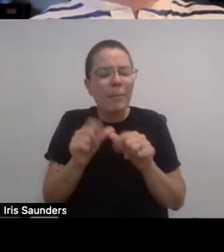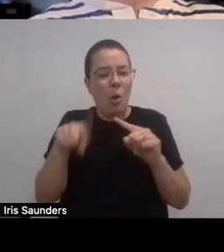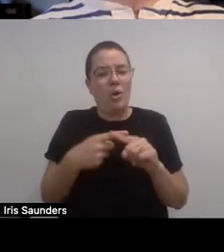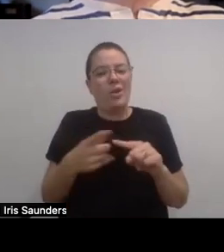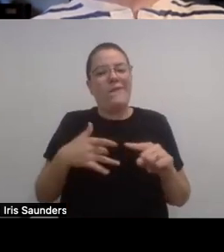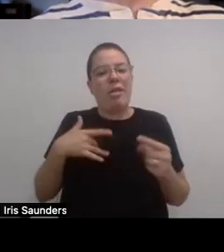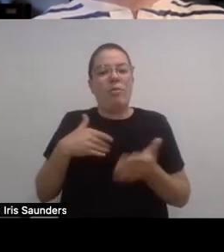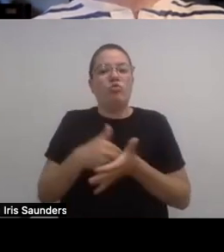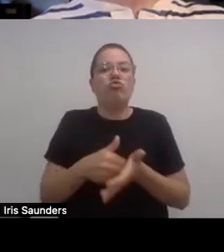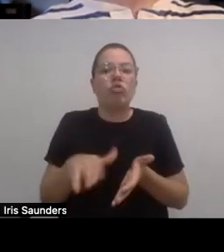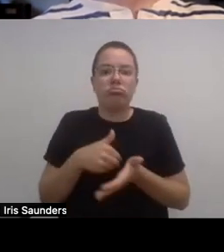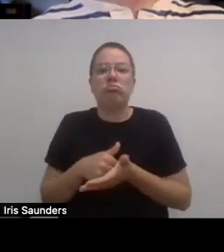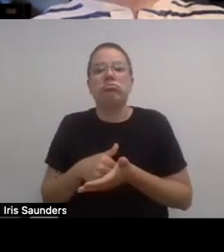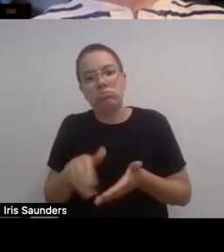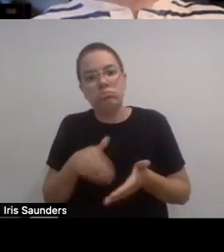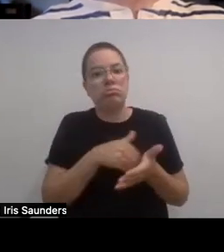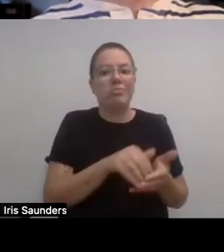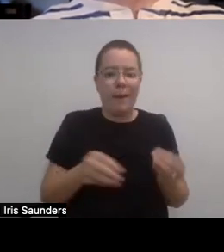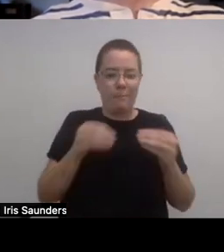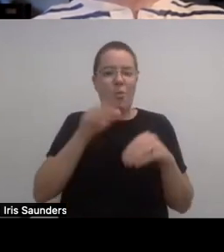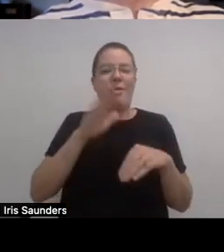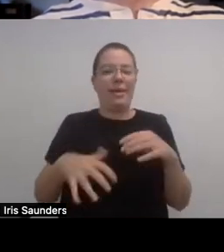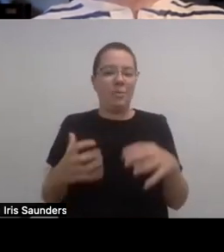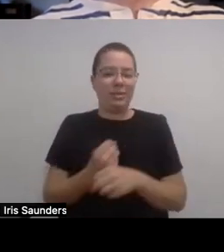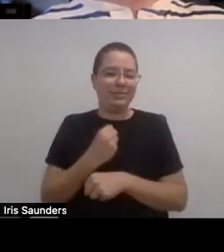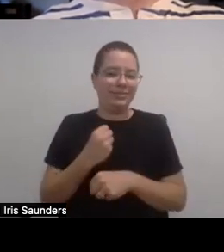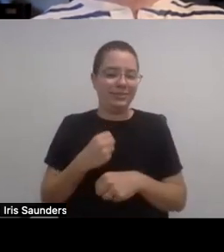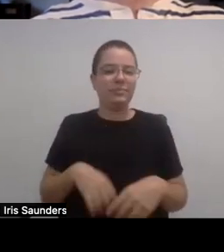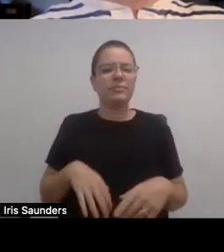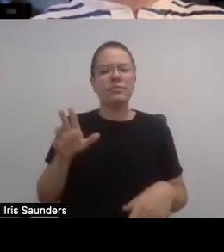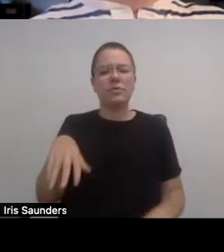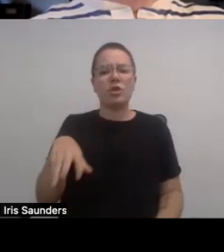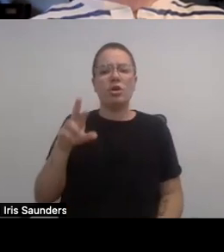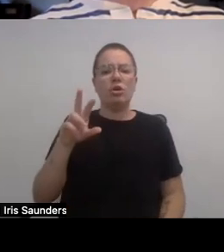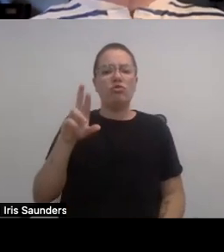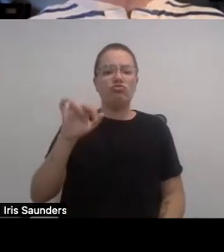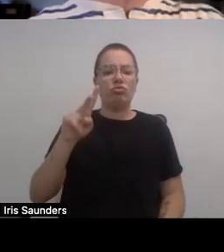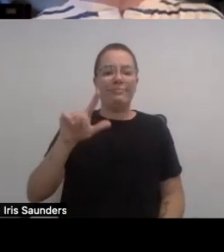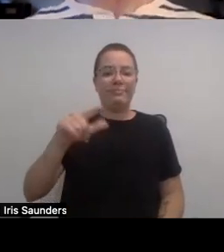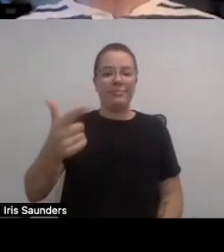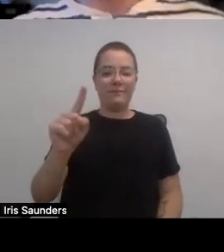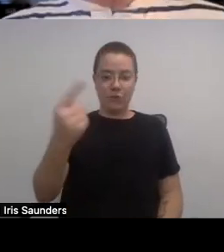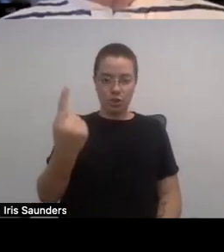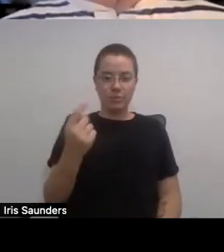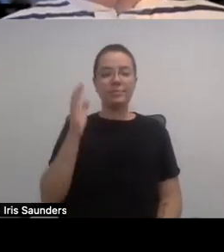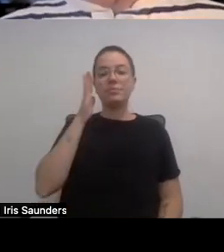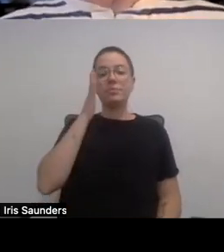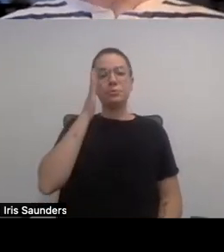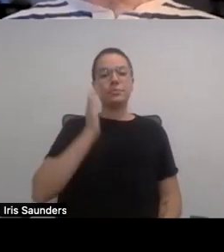than wins. So, Rick, your mic is unmuted, so I'm going to go with you first. Okay, great.